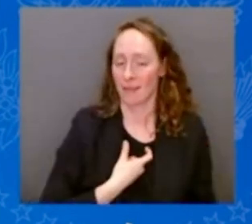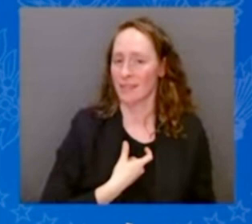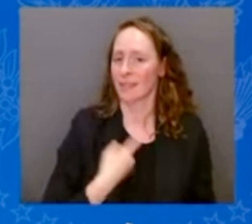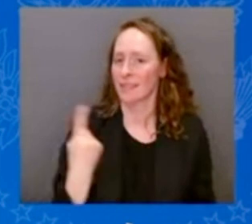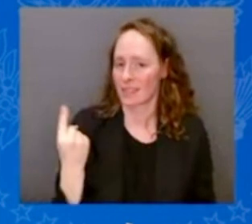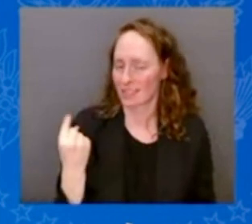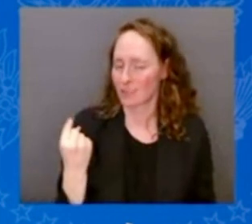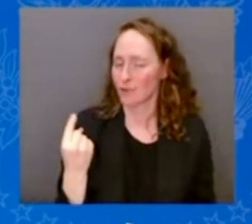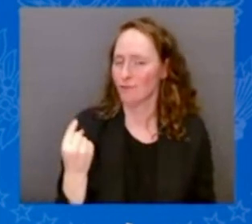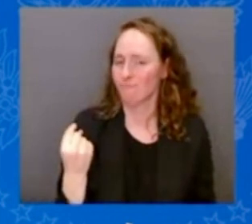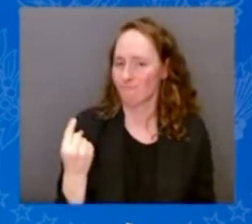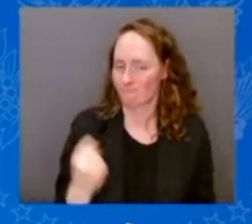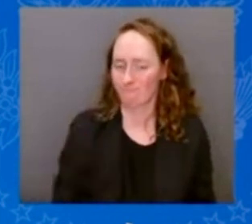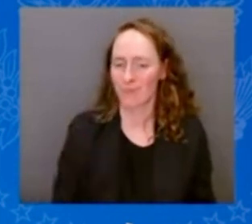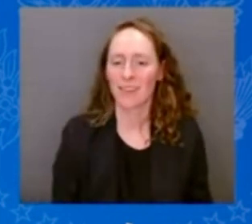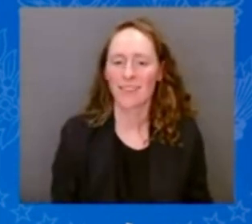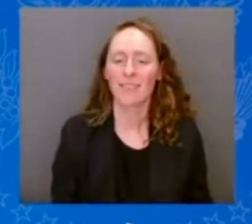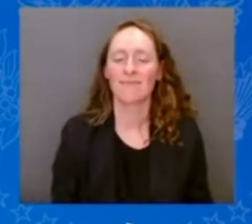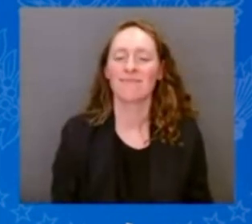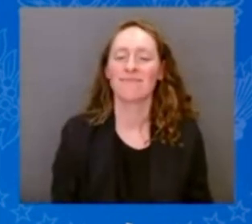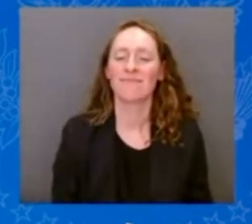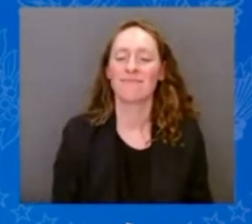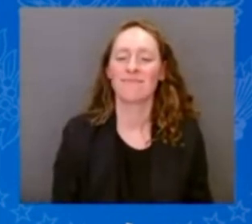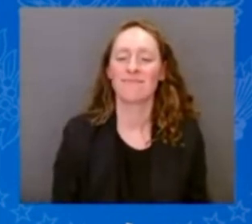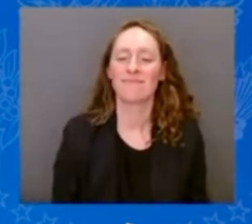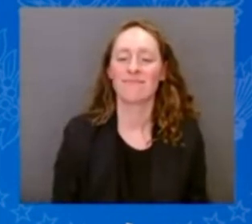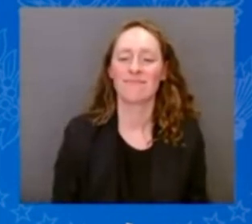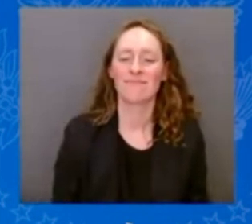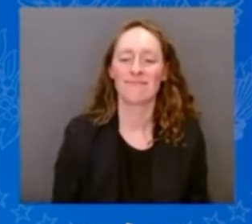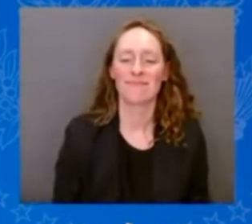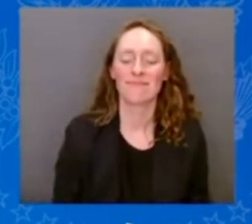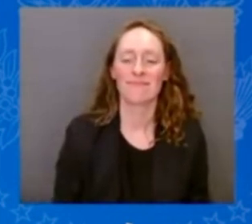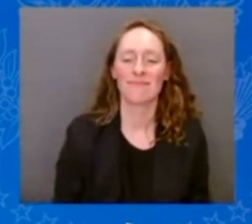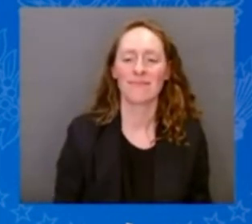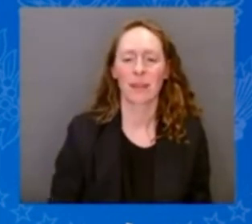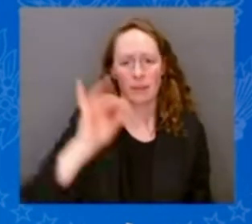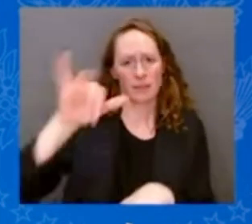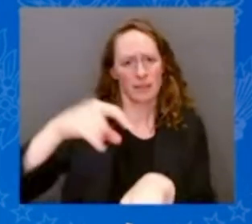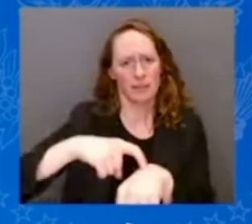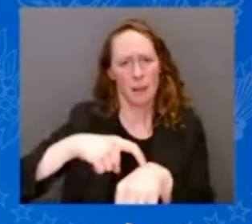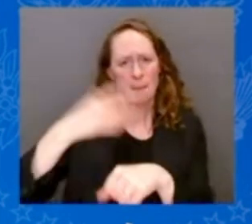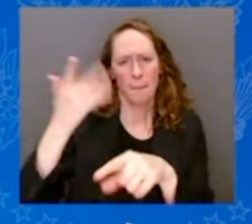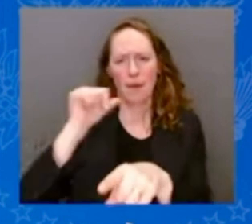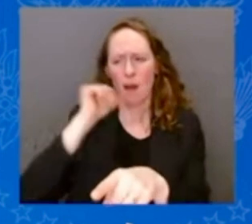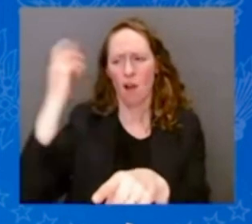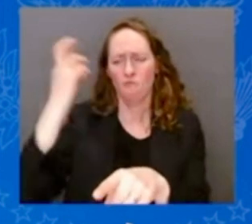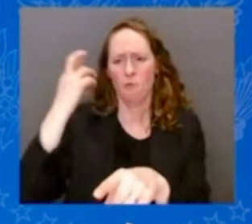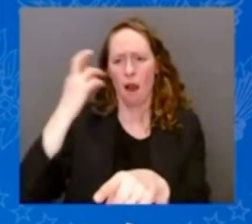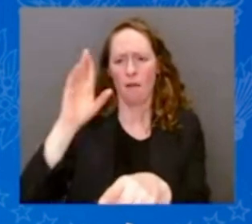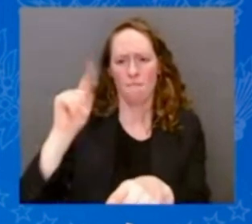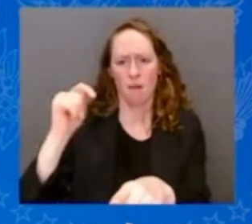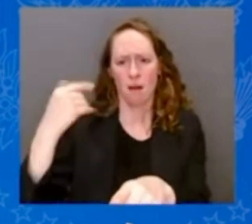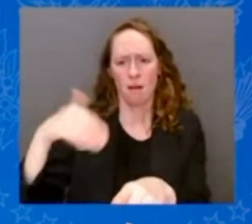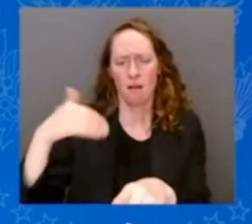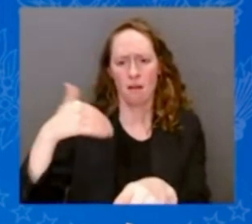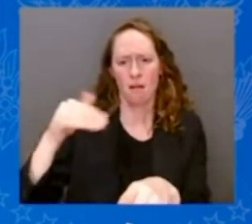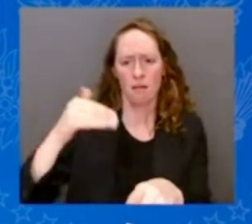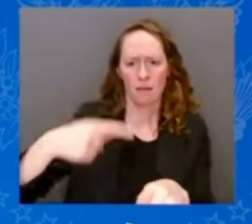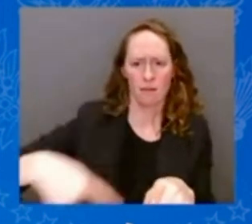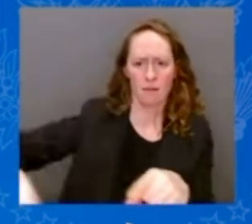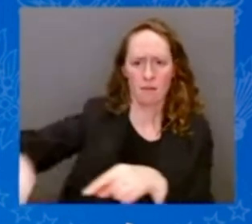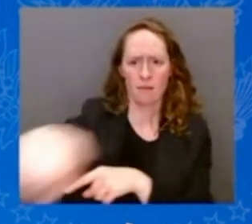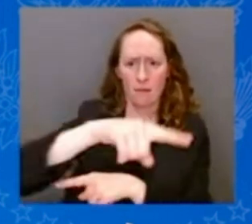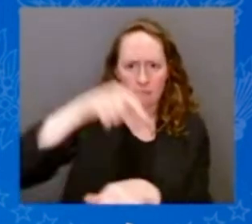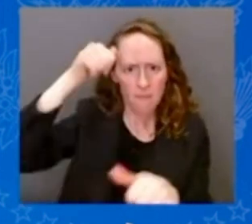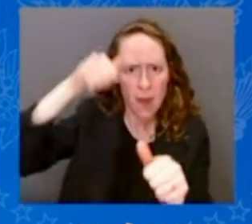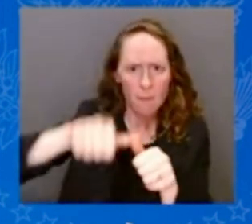As a matter of fact, Father, I still haven't figured out, are you the reason I've been made an Archon? Is that what happened? I don't know.